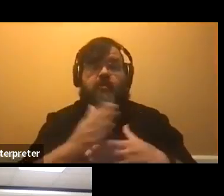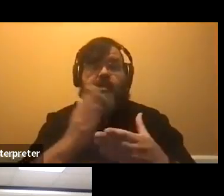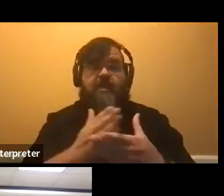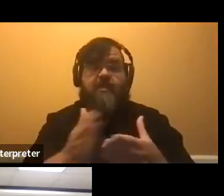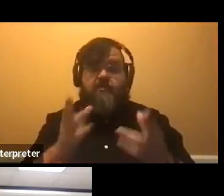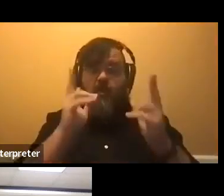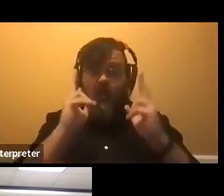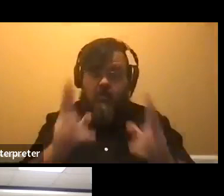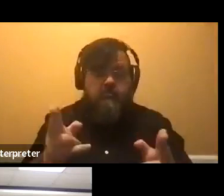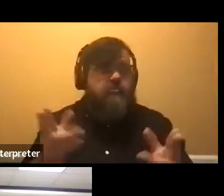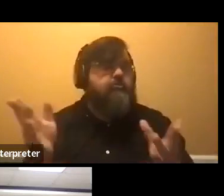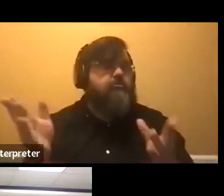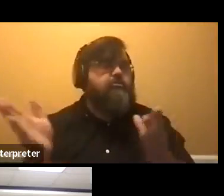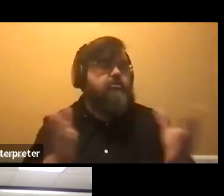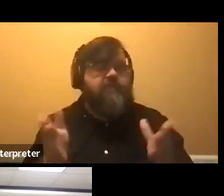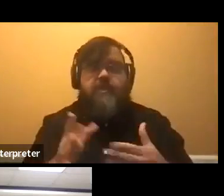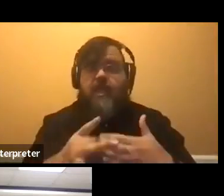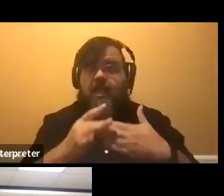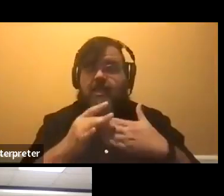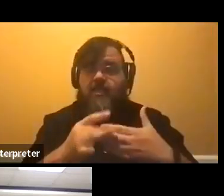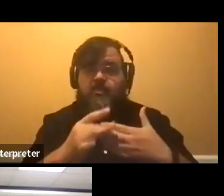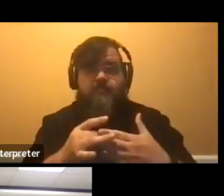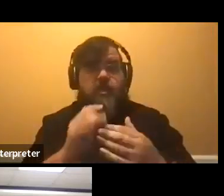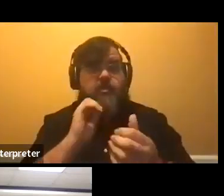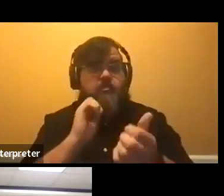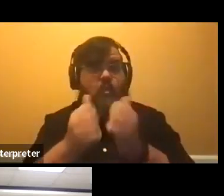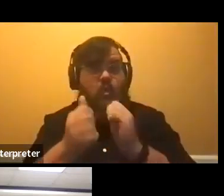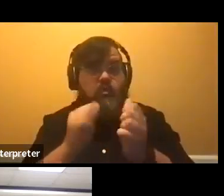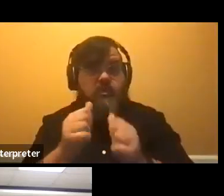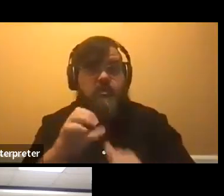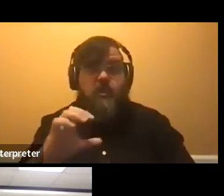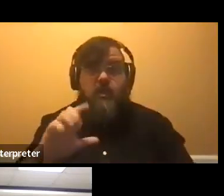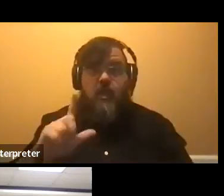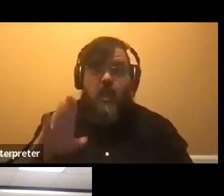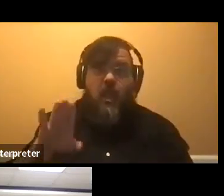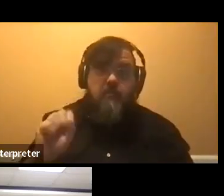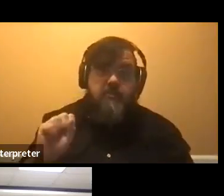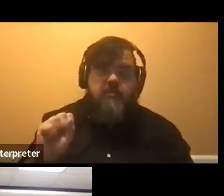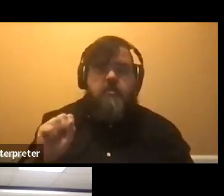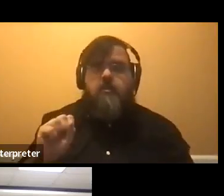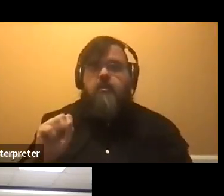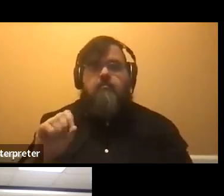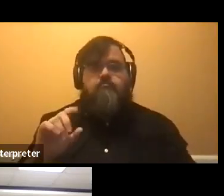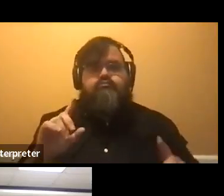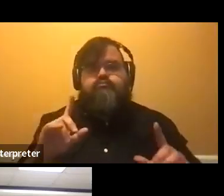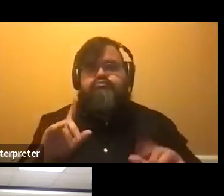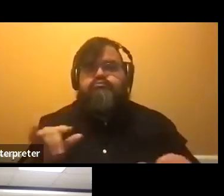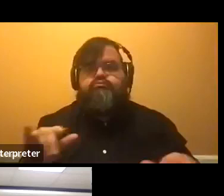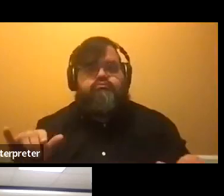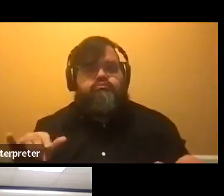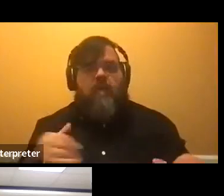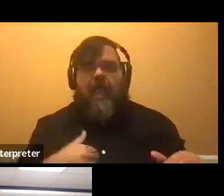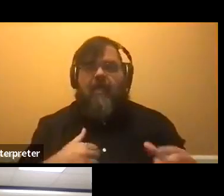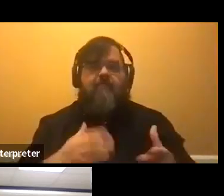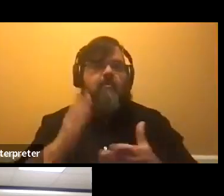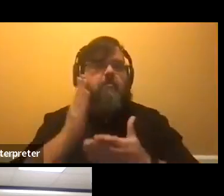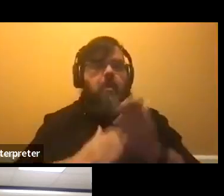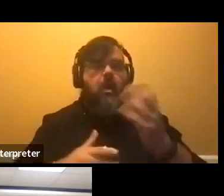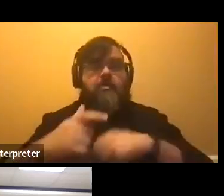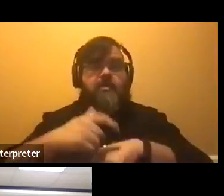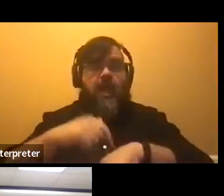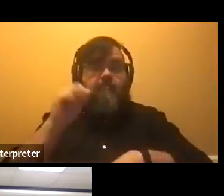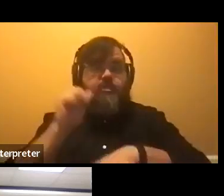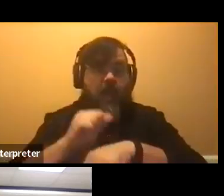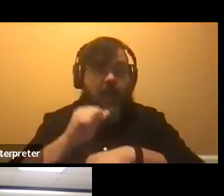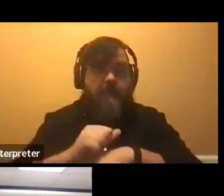service, leadership, sports, clubs. Um, you know, if you're holding down a part-time job, you know, and, and,